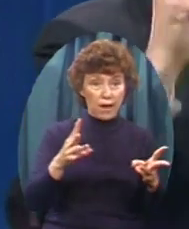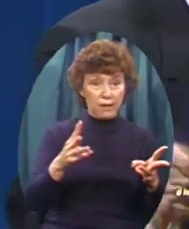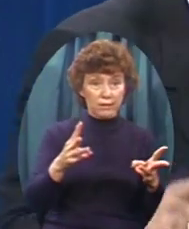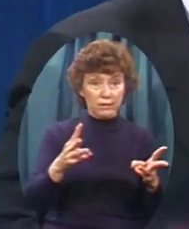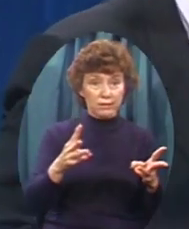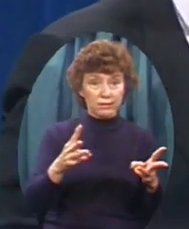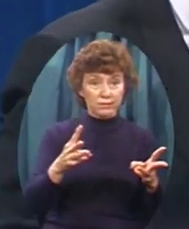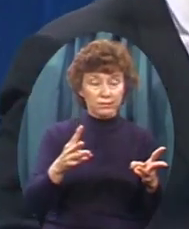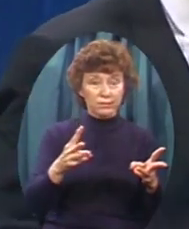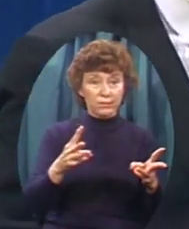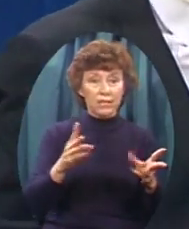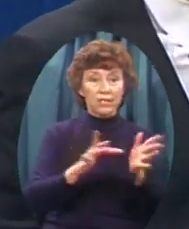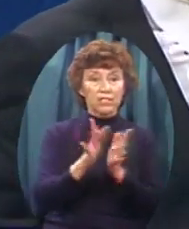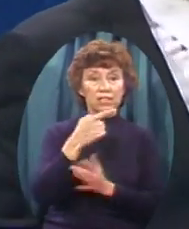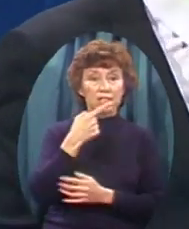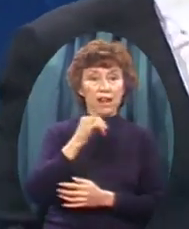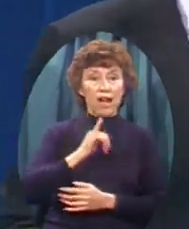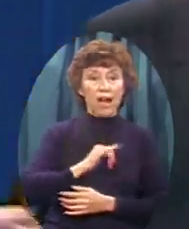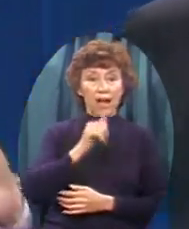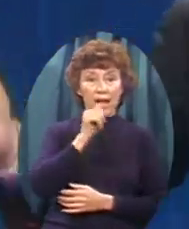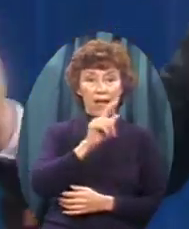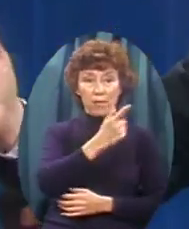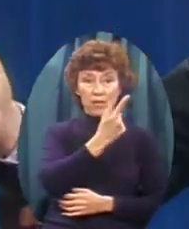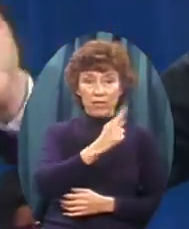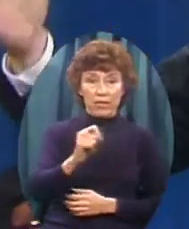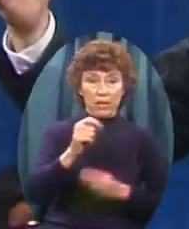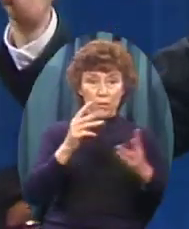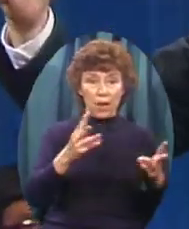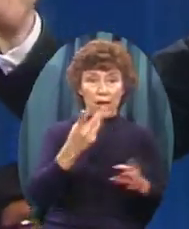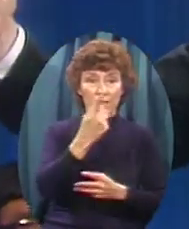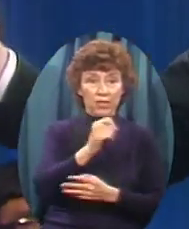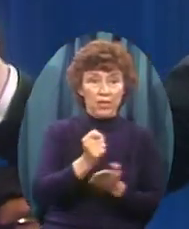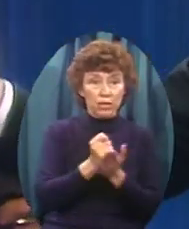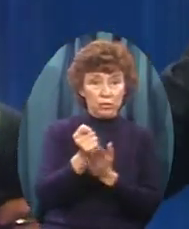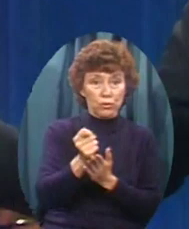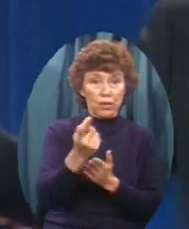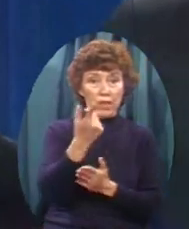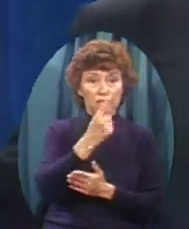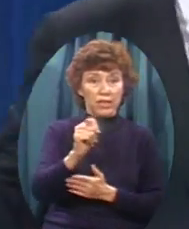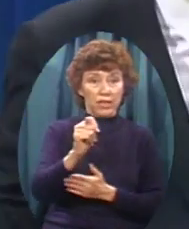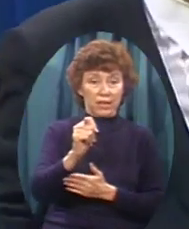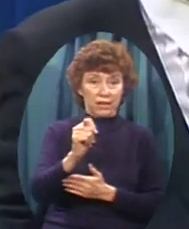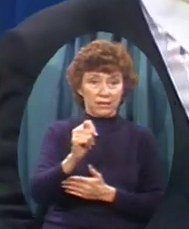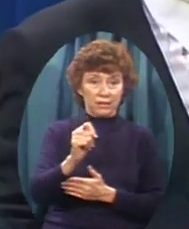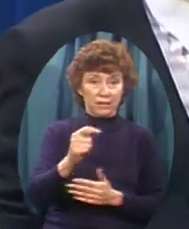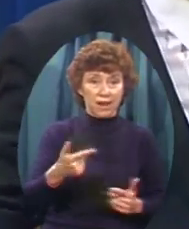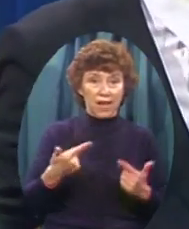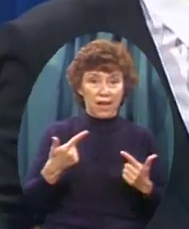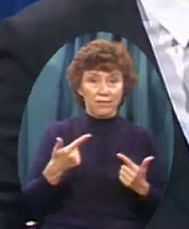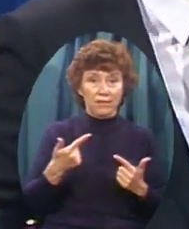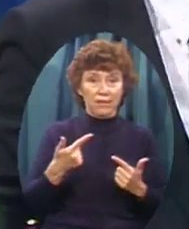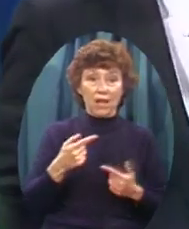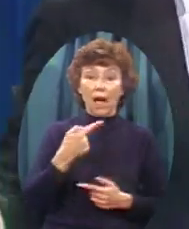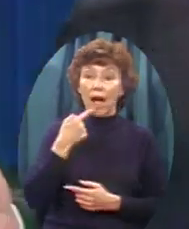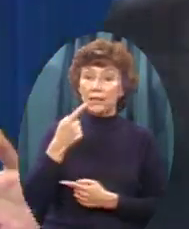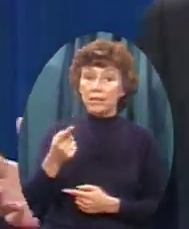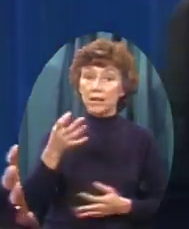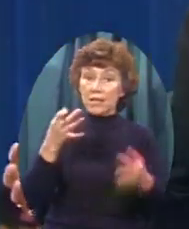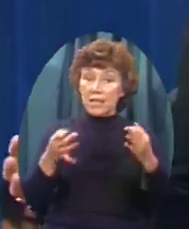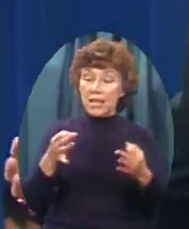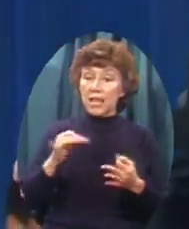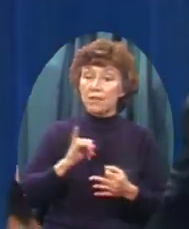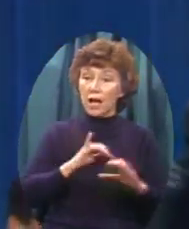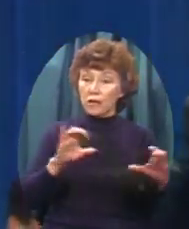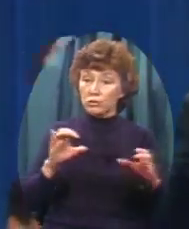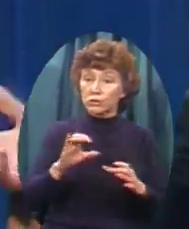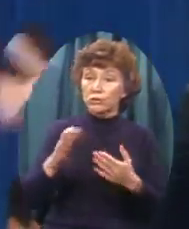truth And the life And I tell them I said Hey If I were To do the simple And the compromising thing The easy thing I would